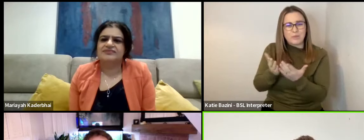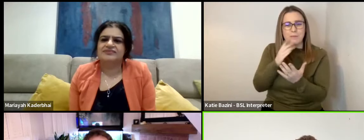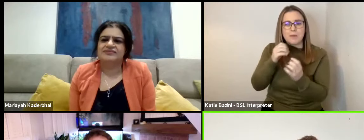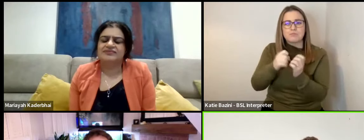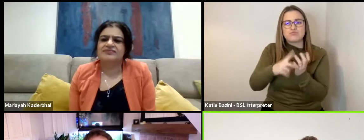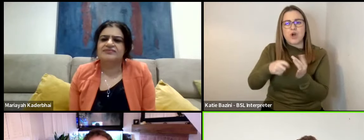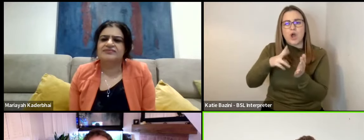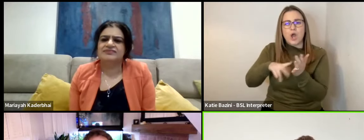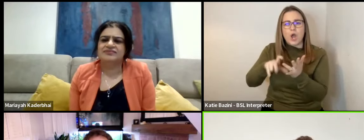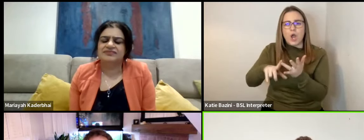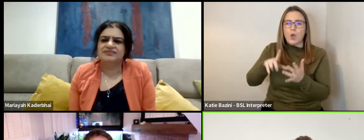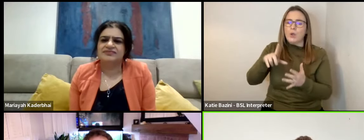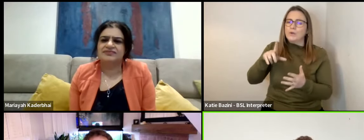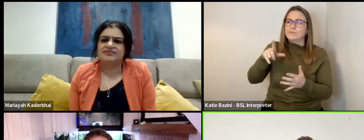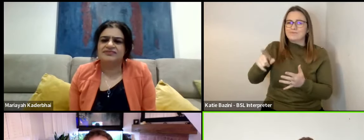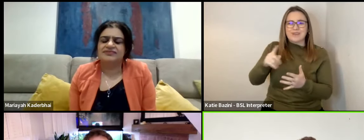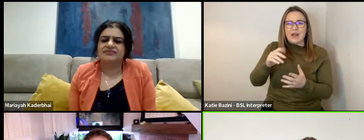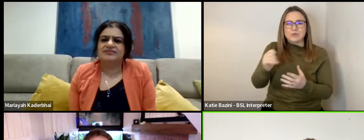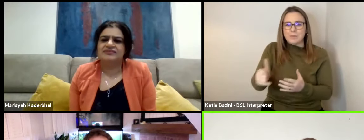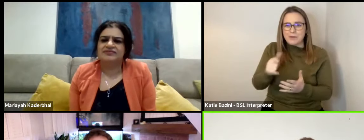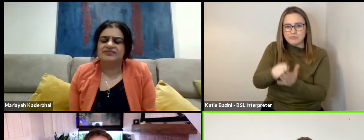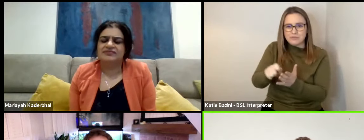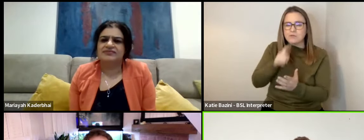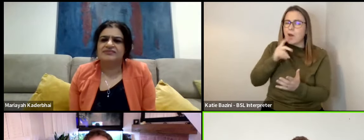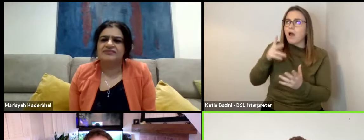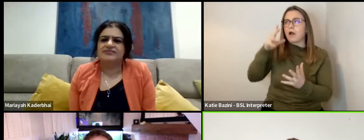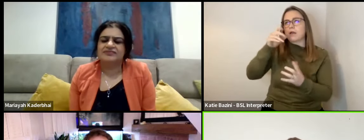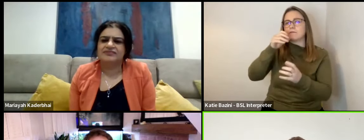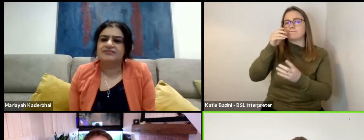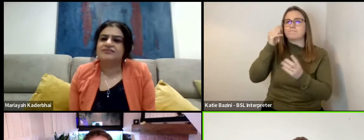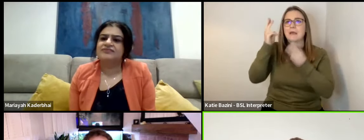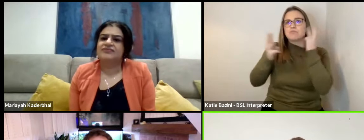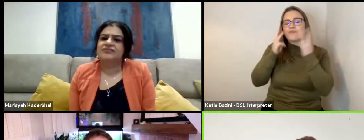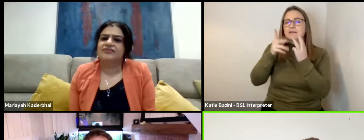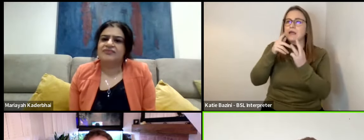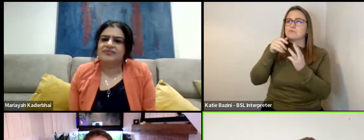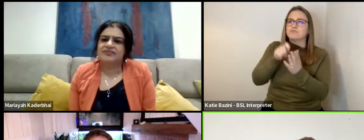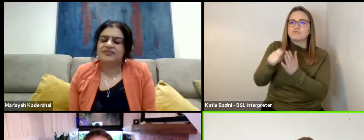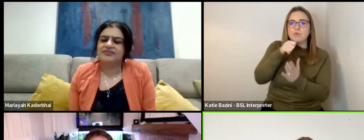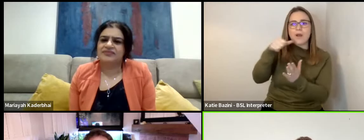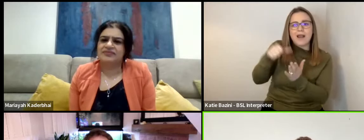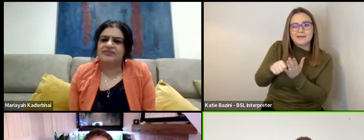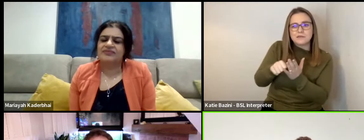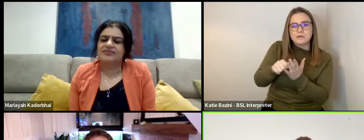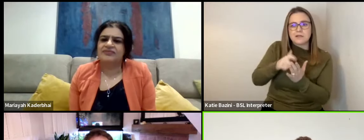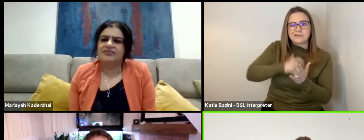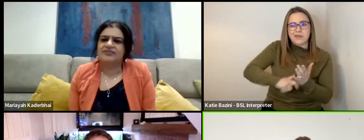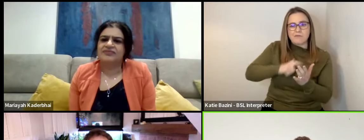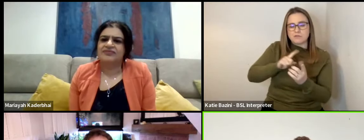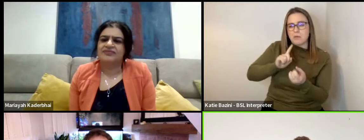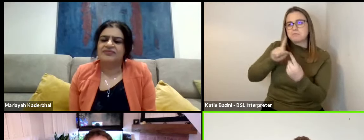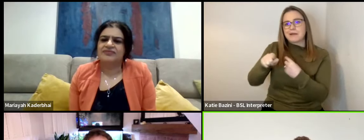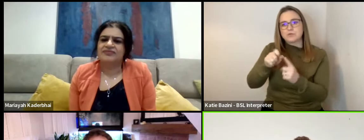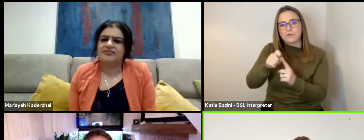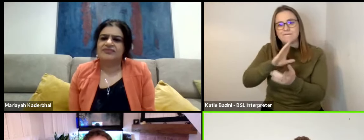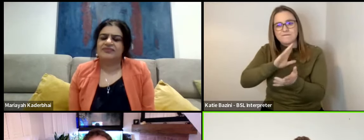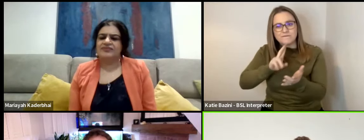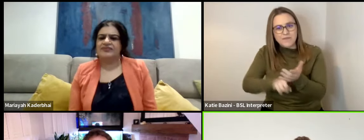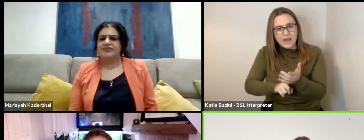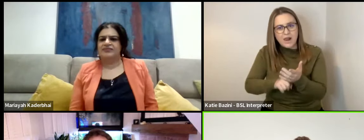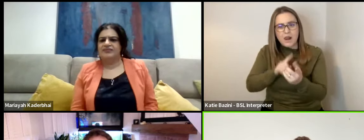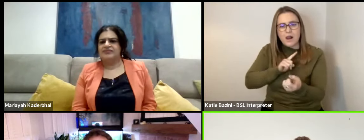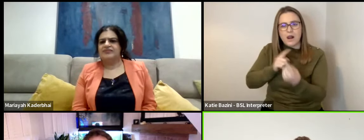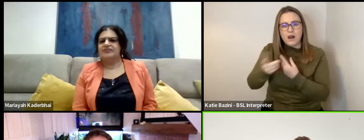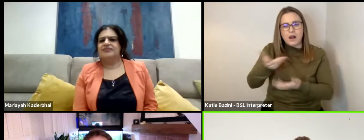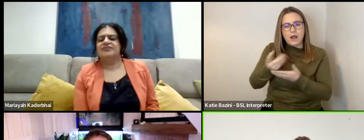touched on. So we had to improvise him and I wrote letters to him from me and also as him back to Phil in